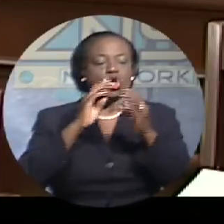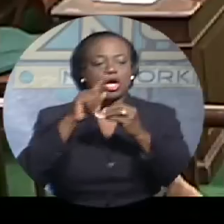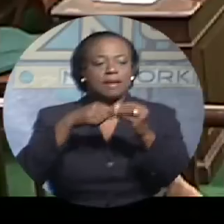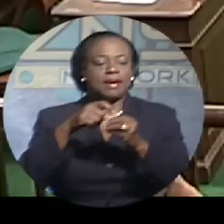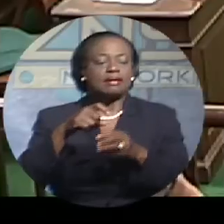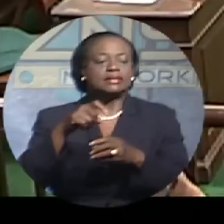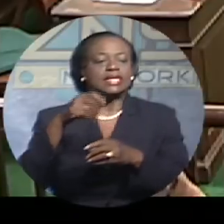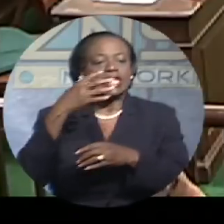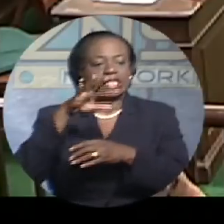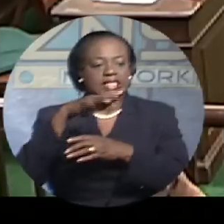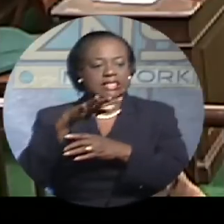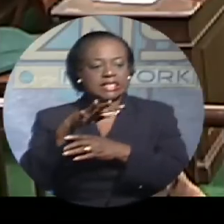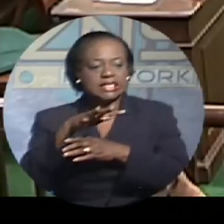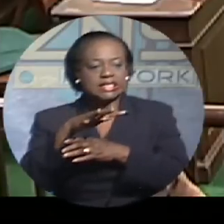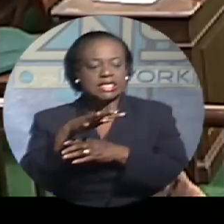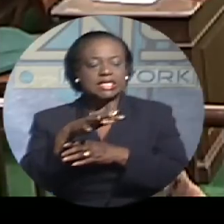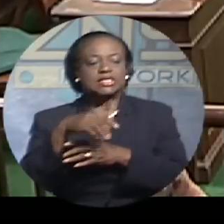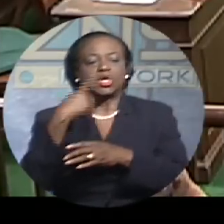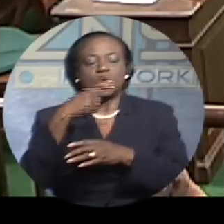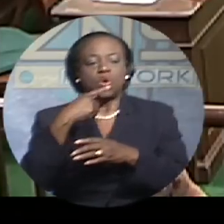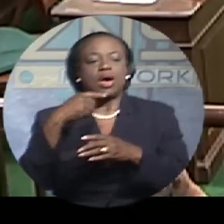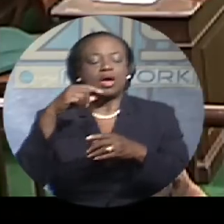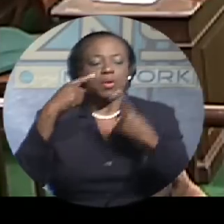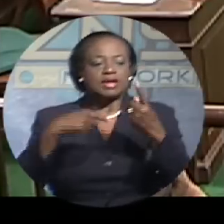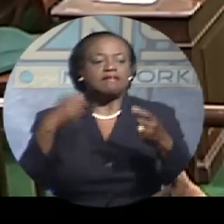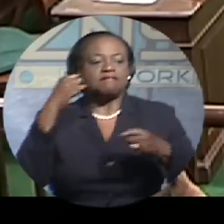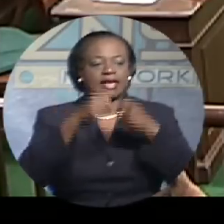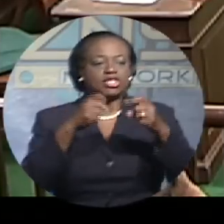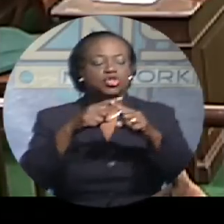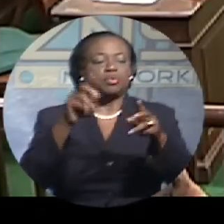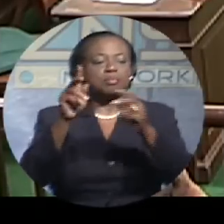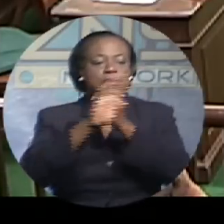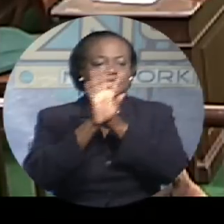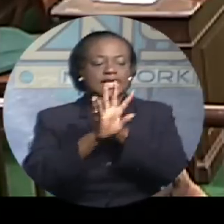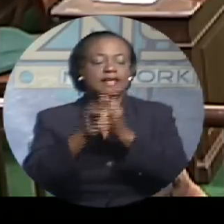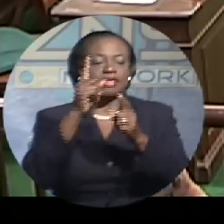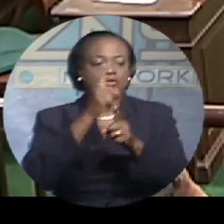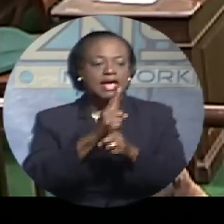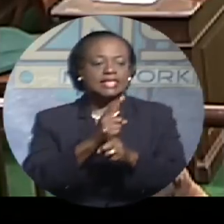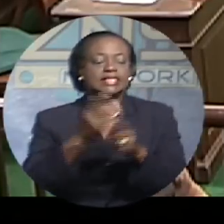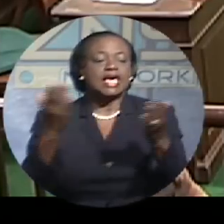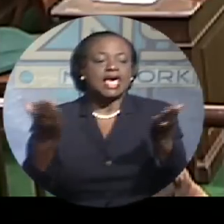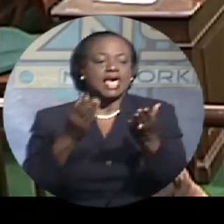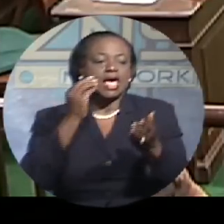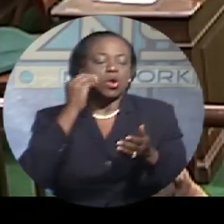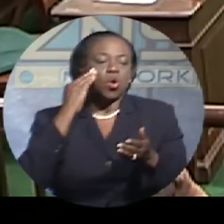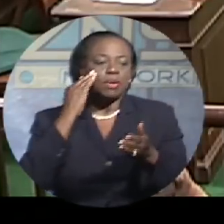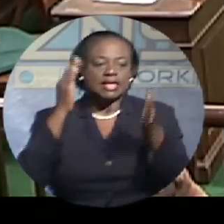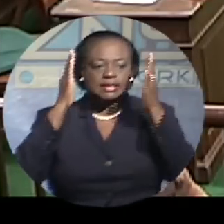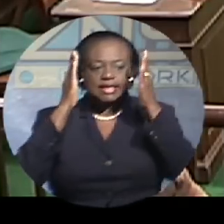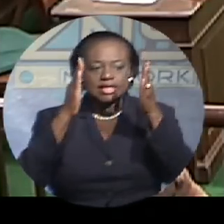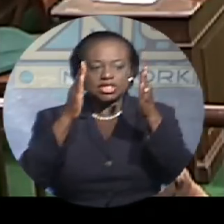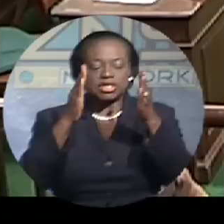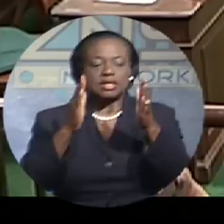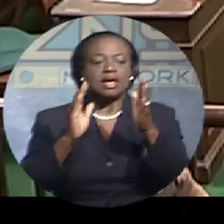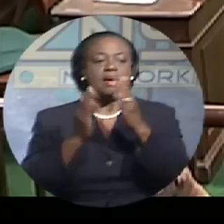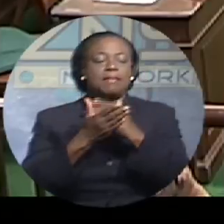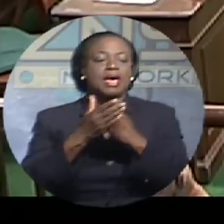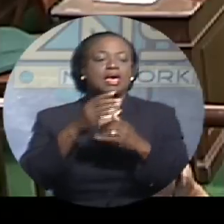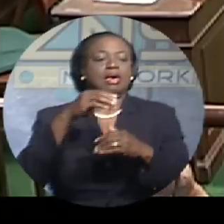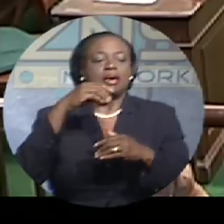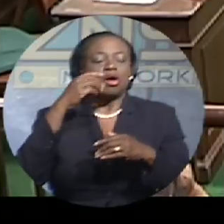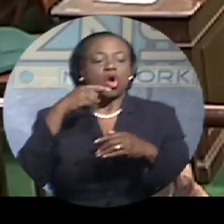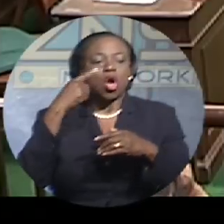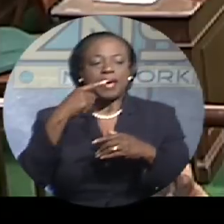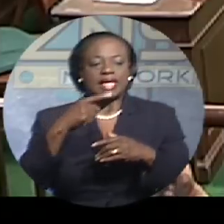ongoing fight, particularly in the United States, to protect their rights. Here at home, he called the attention to comments made about him in the